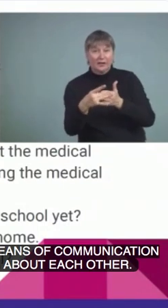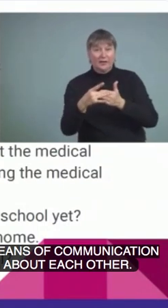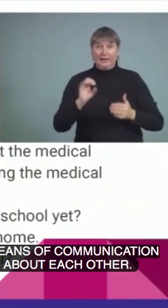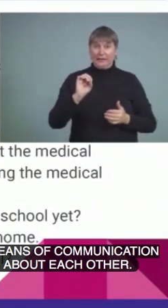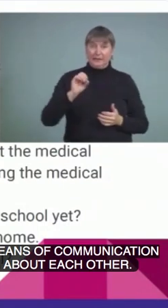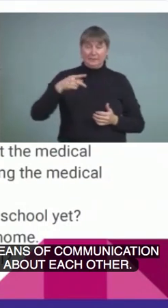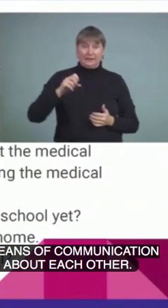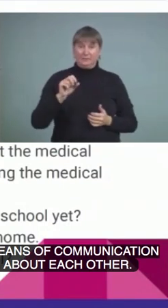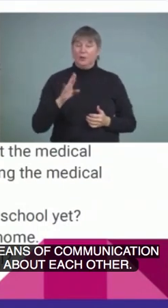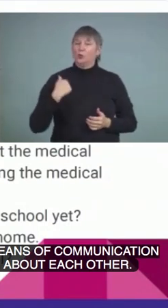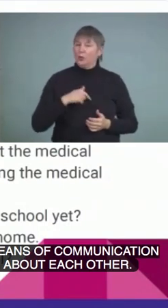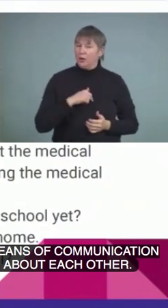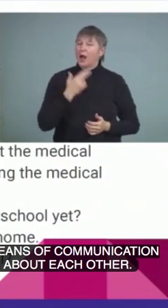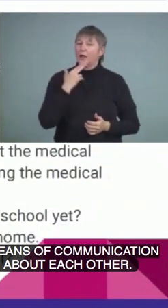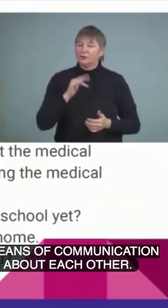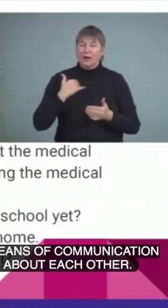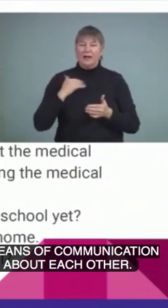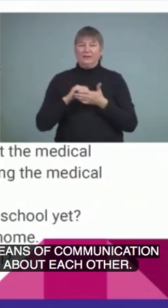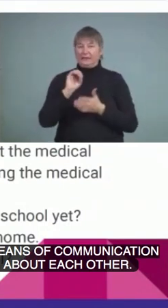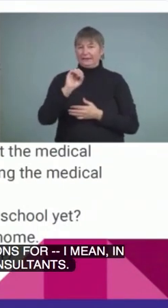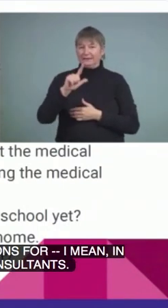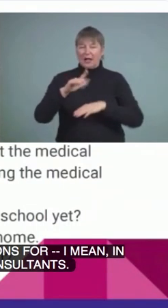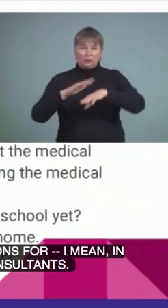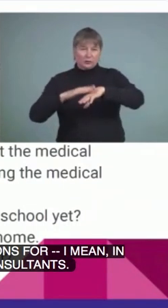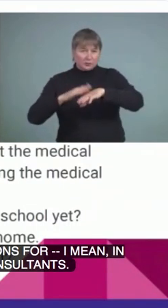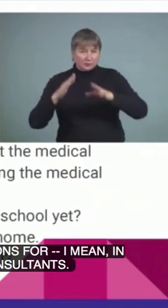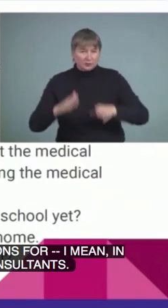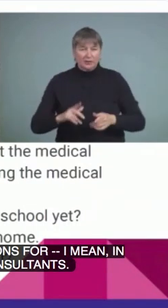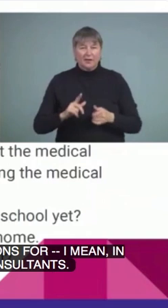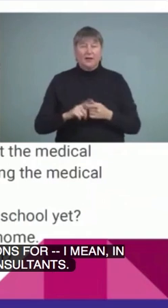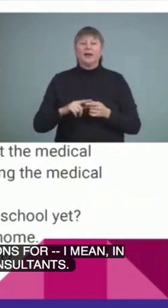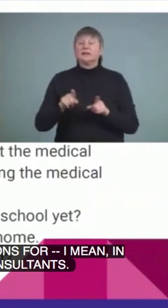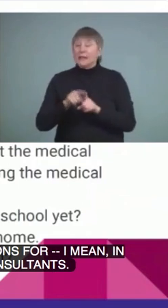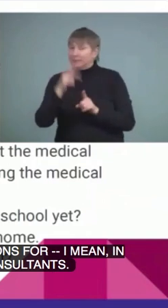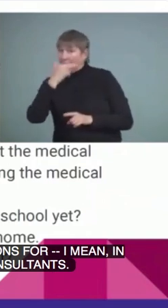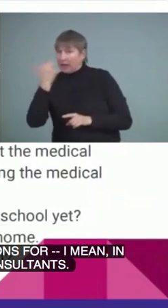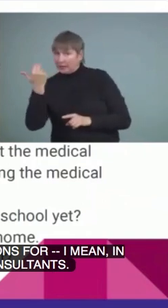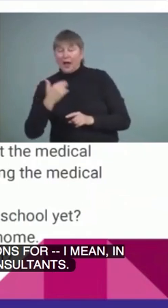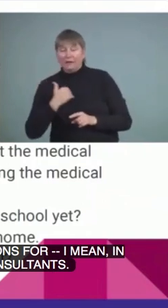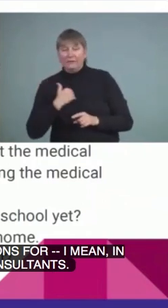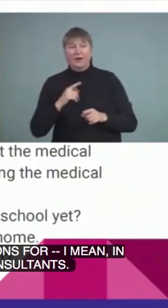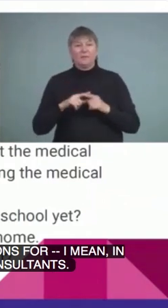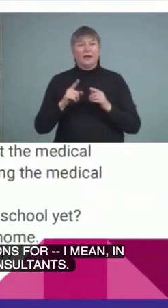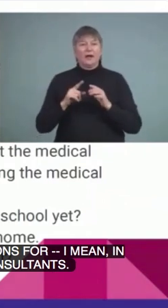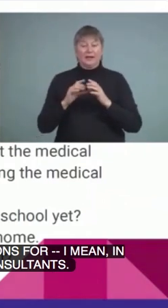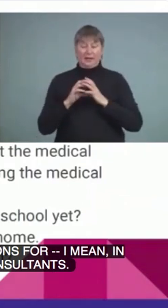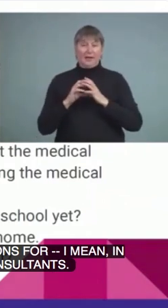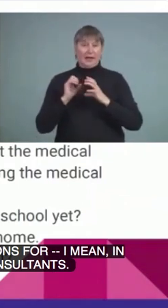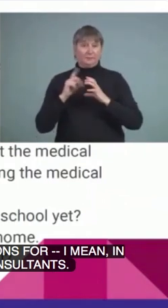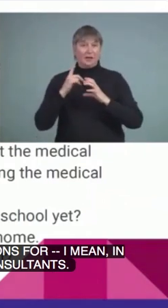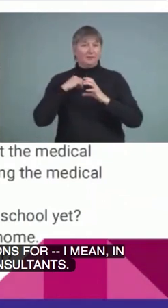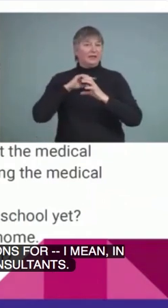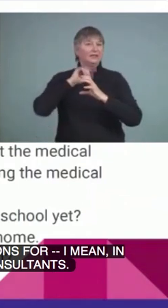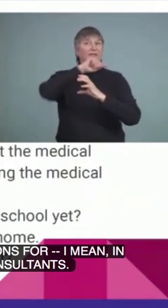ESL consultants. There are an Edmonton Catholic as well. But if you're in other regions, rural regions